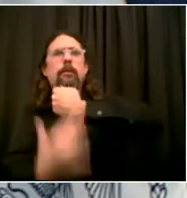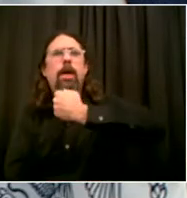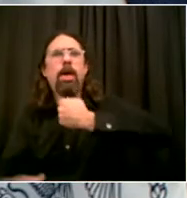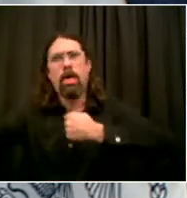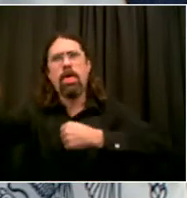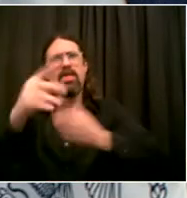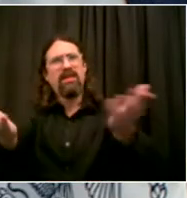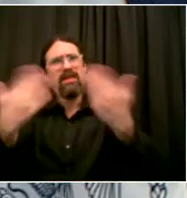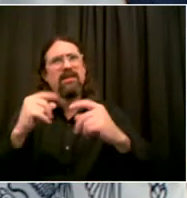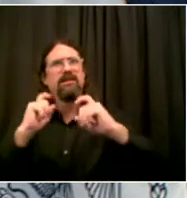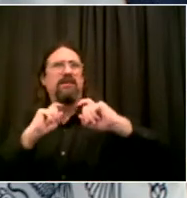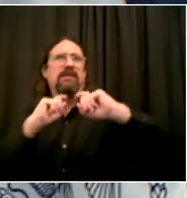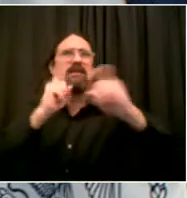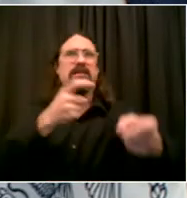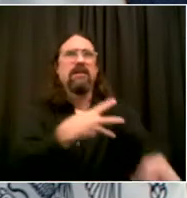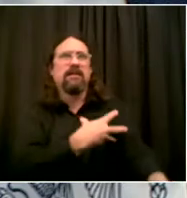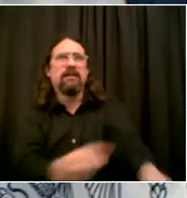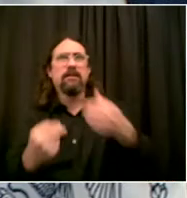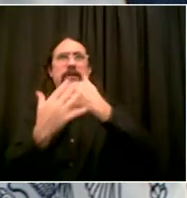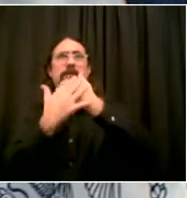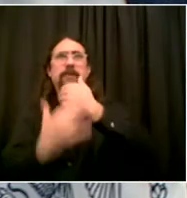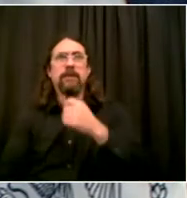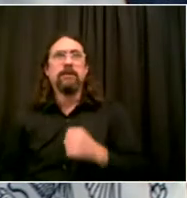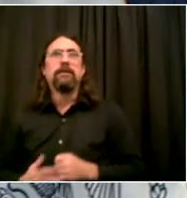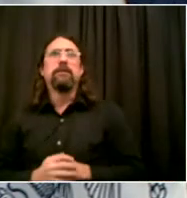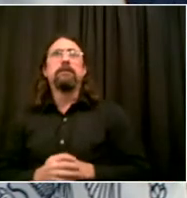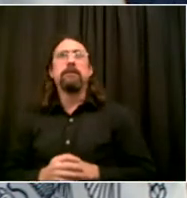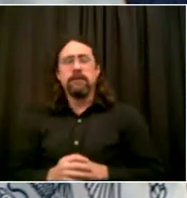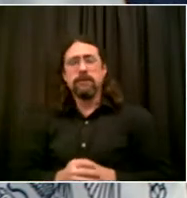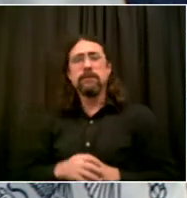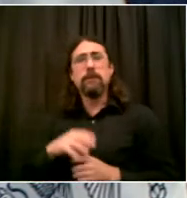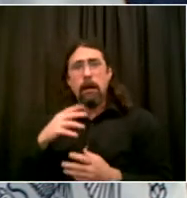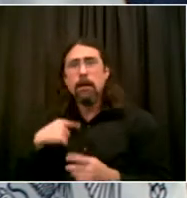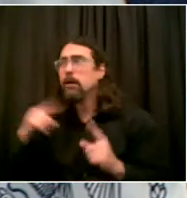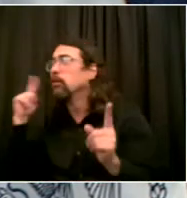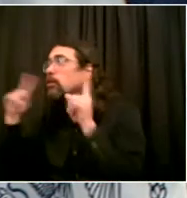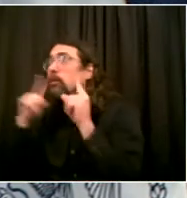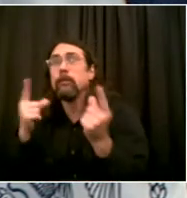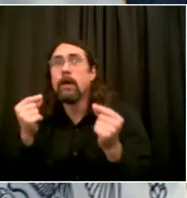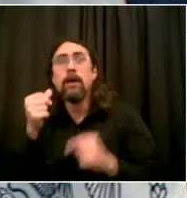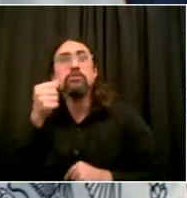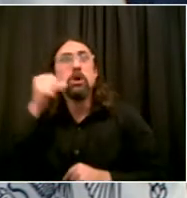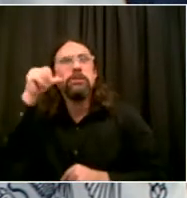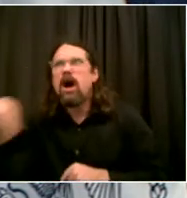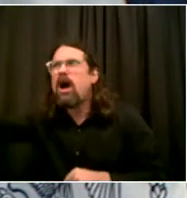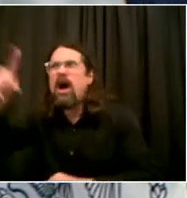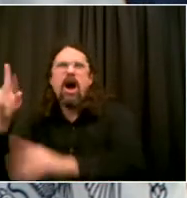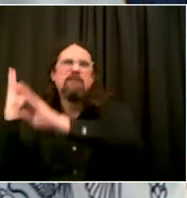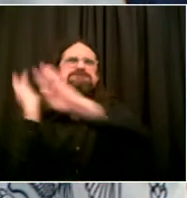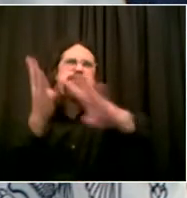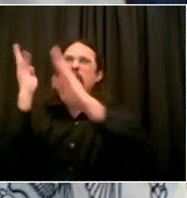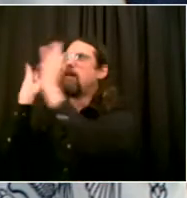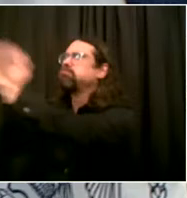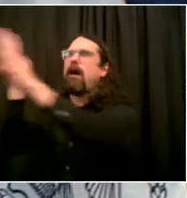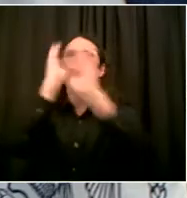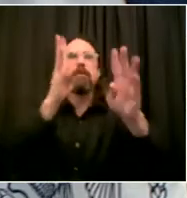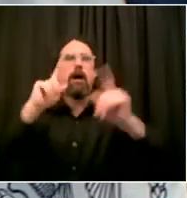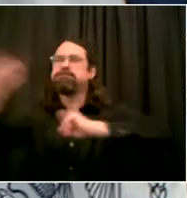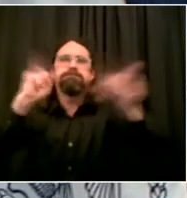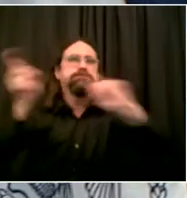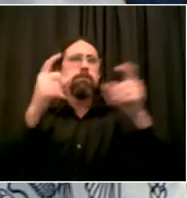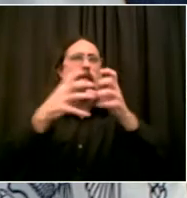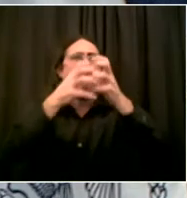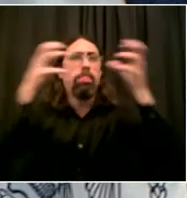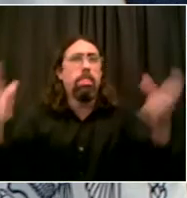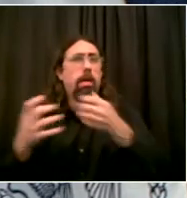go out and make things happen. And they care about their fellow New Yorkers and they do so much. And so I just want to thank everyone. This is why this city